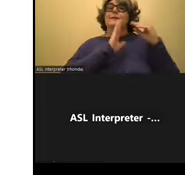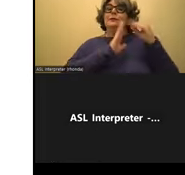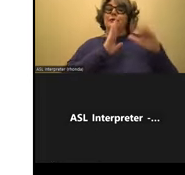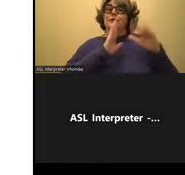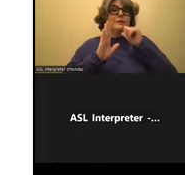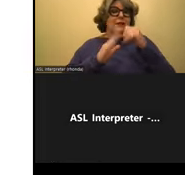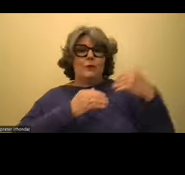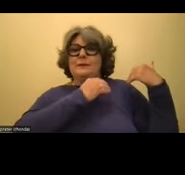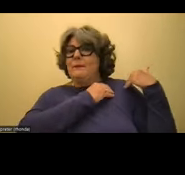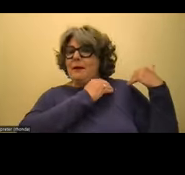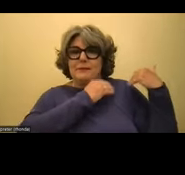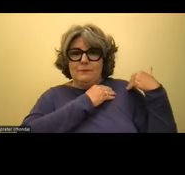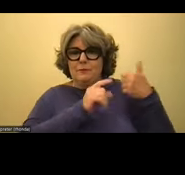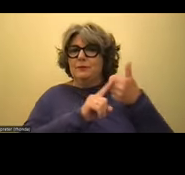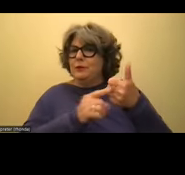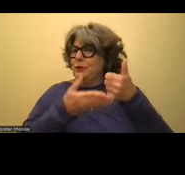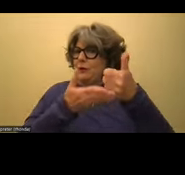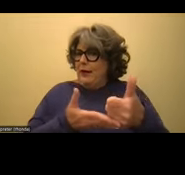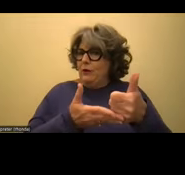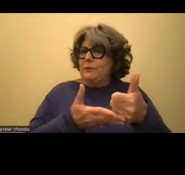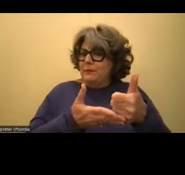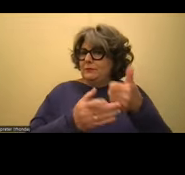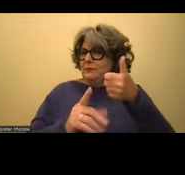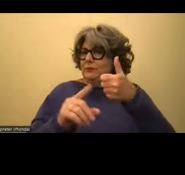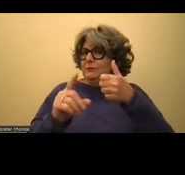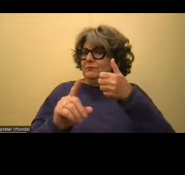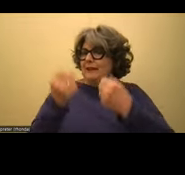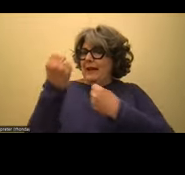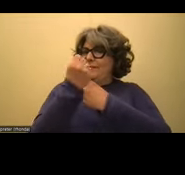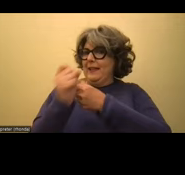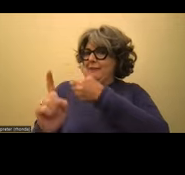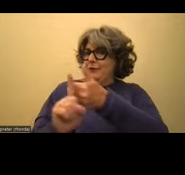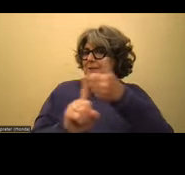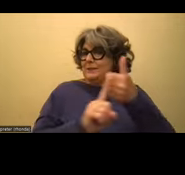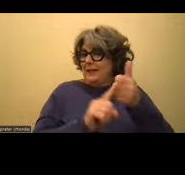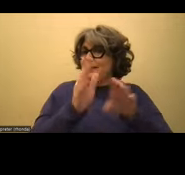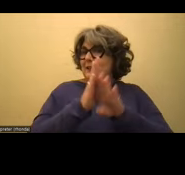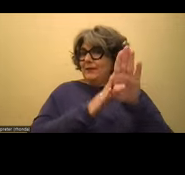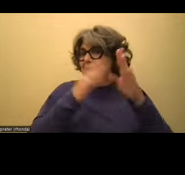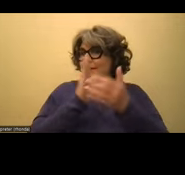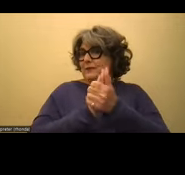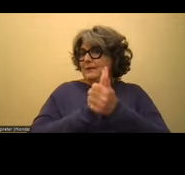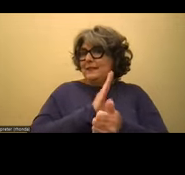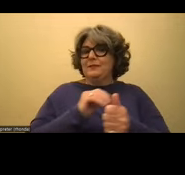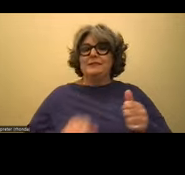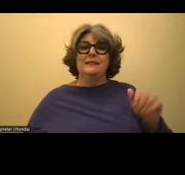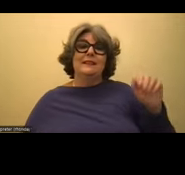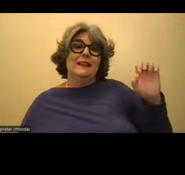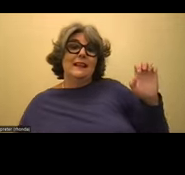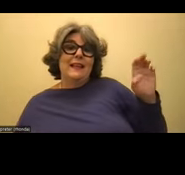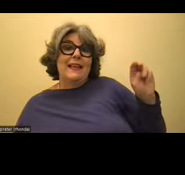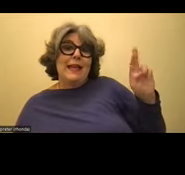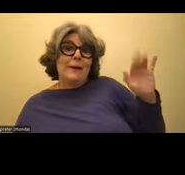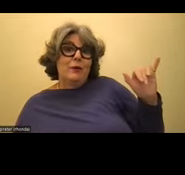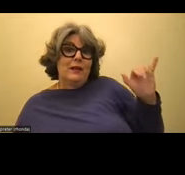allows them to help with their self-advocacy and it builds that strength. Can I jump in there? Sure.